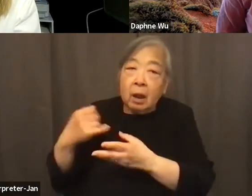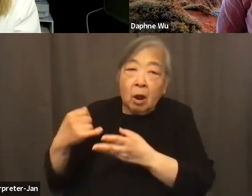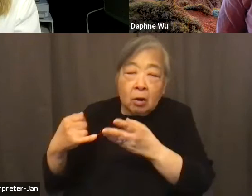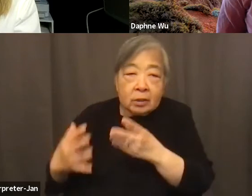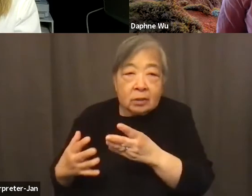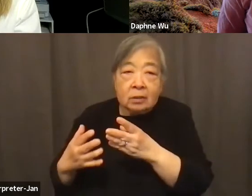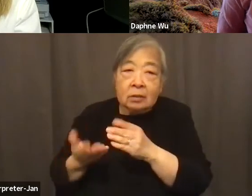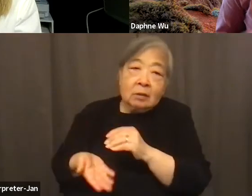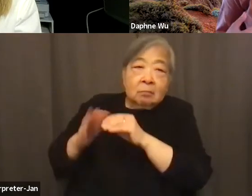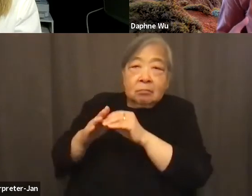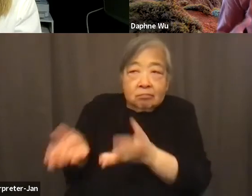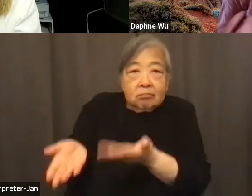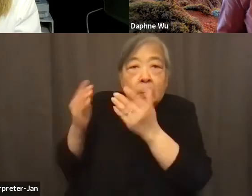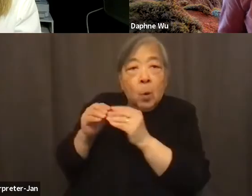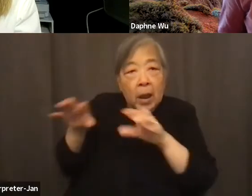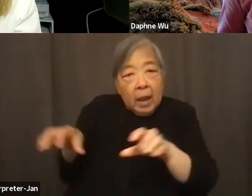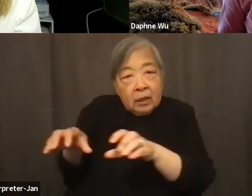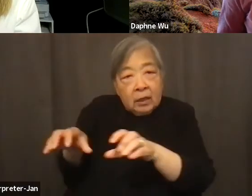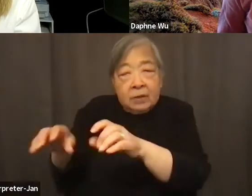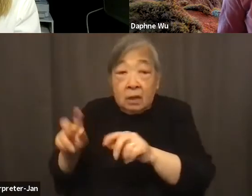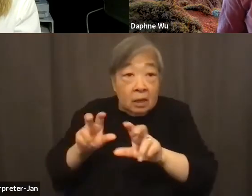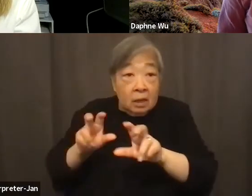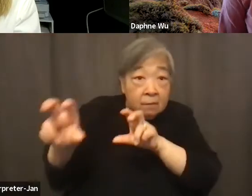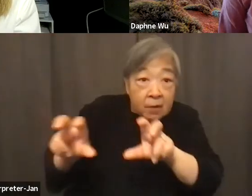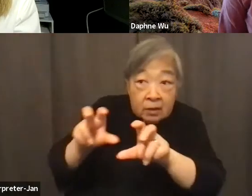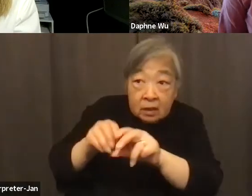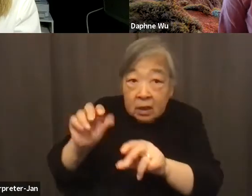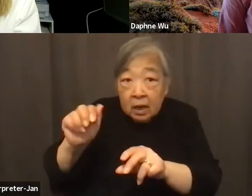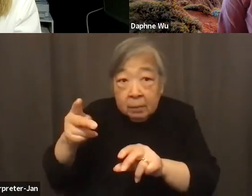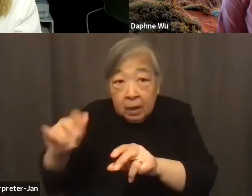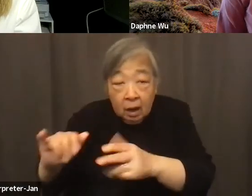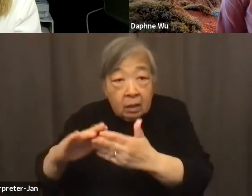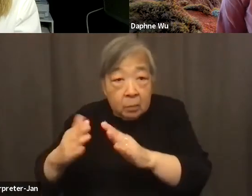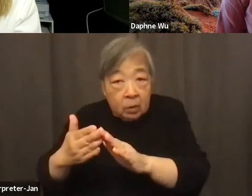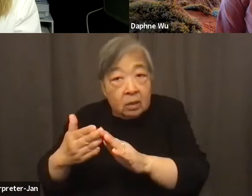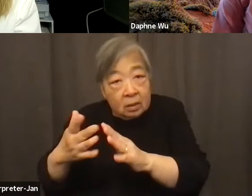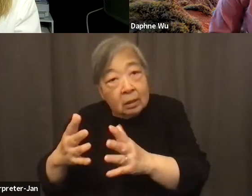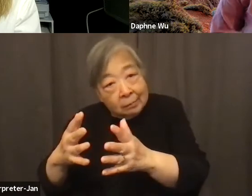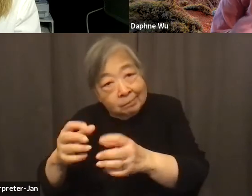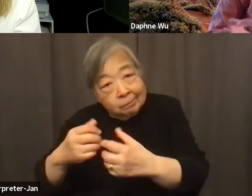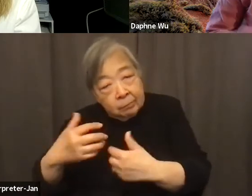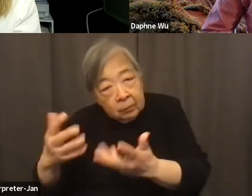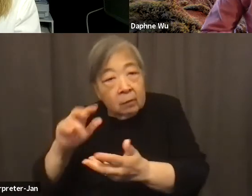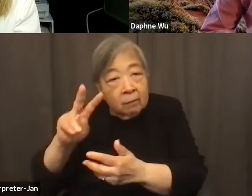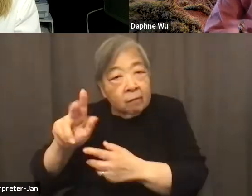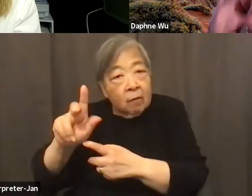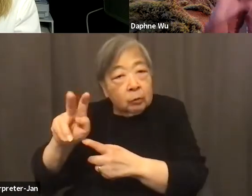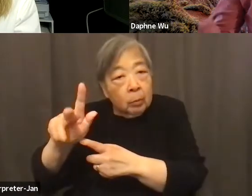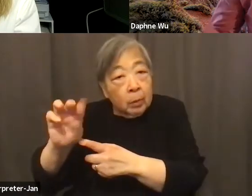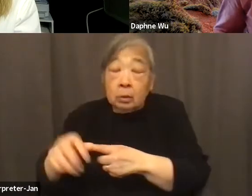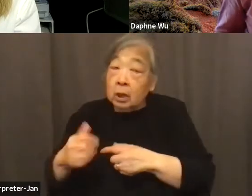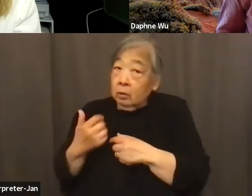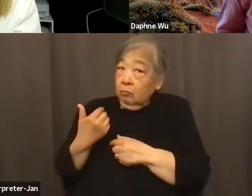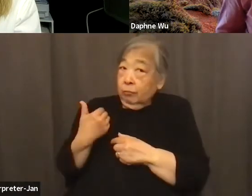AAPI activists, invest in vulnerable AAPI communities. And then, you know, more recently,